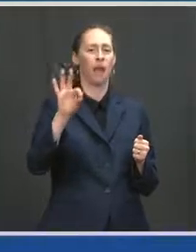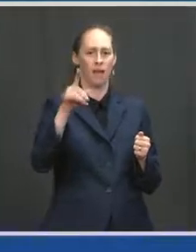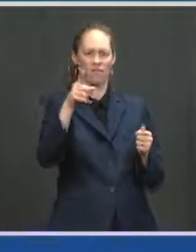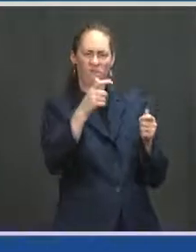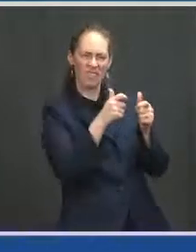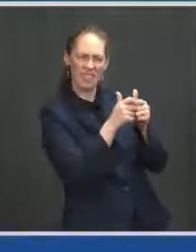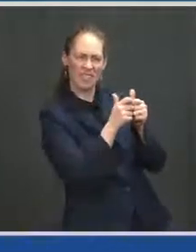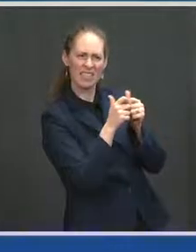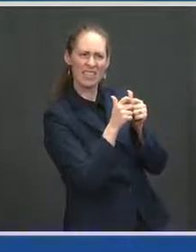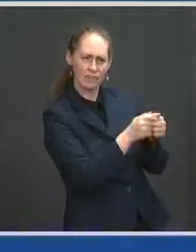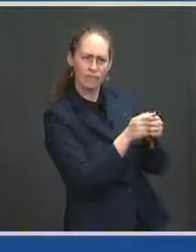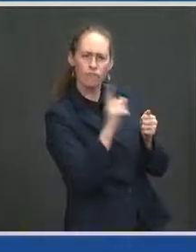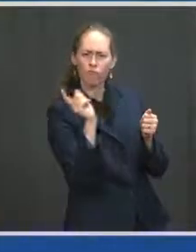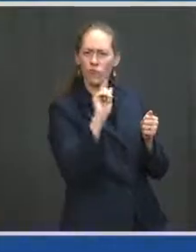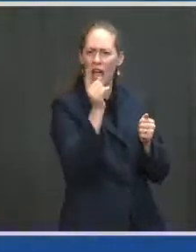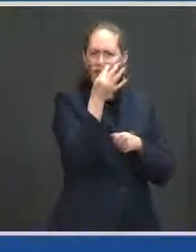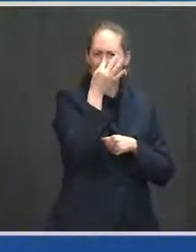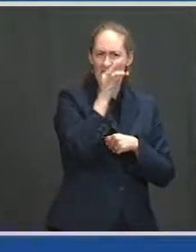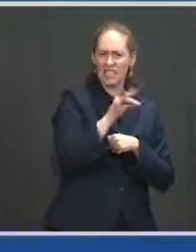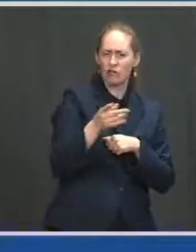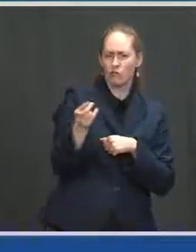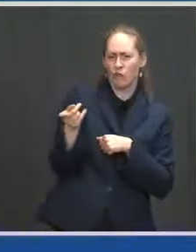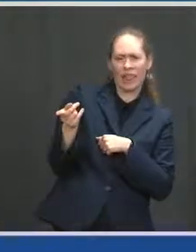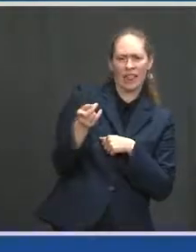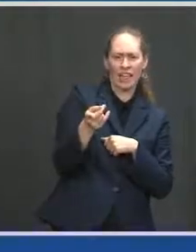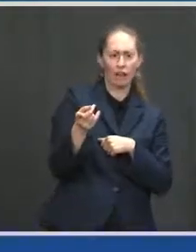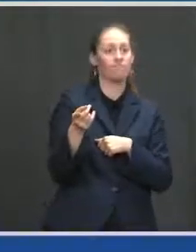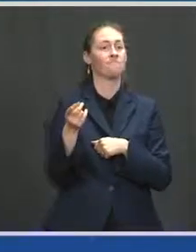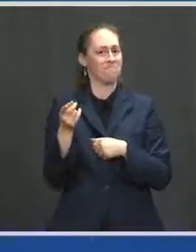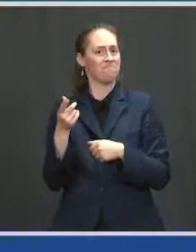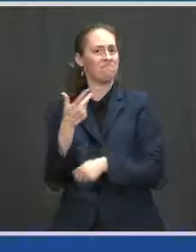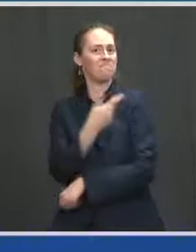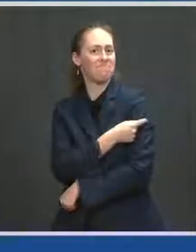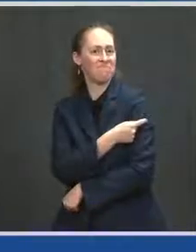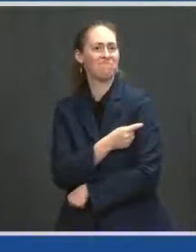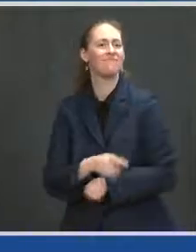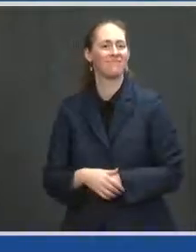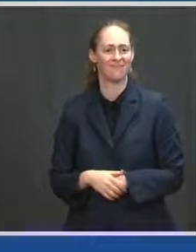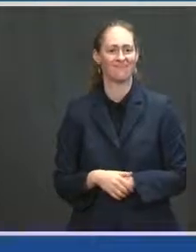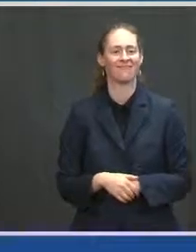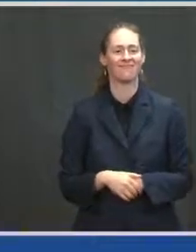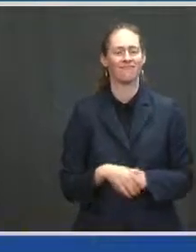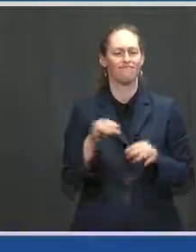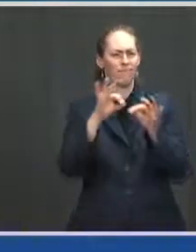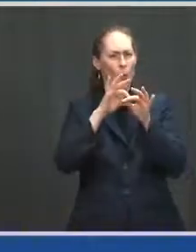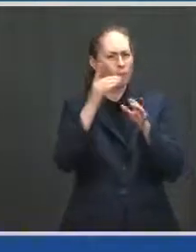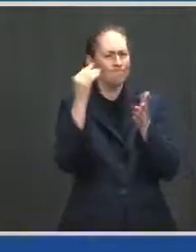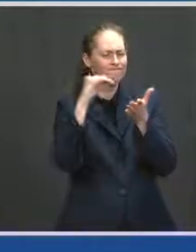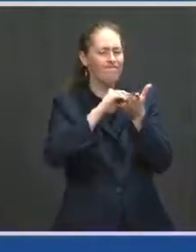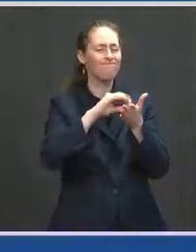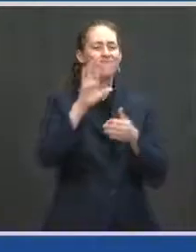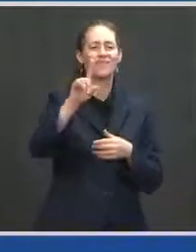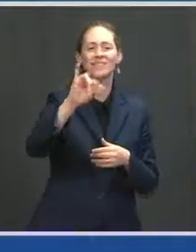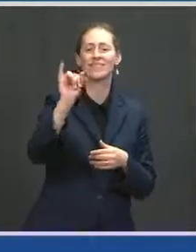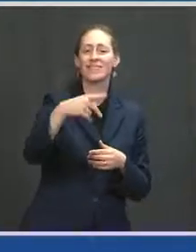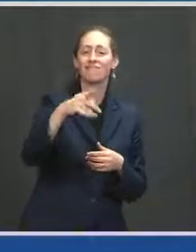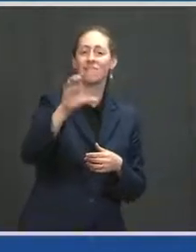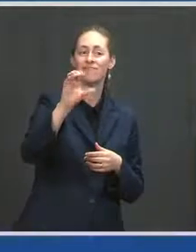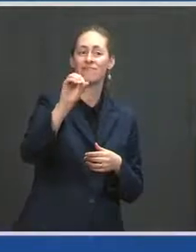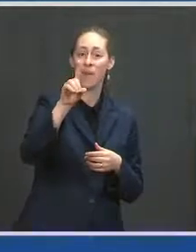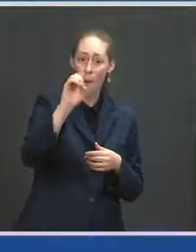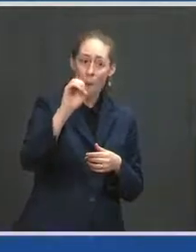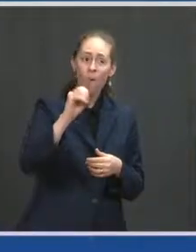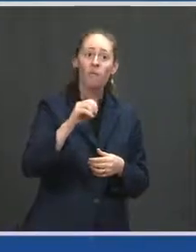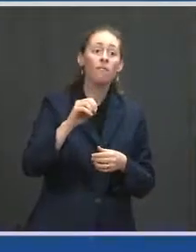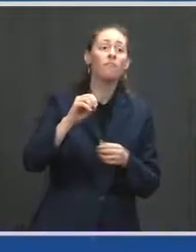find out what the nearest places you can get vaccinated are from where you- from your zip code, and visit pharmacies with an extended hour and